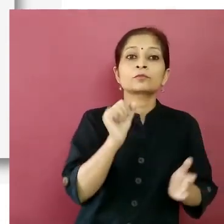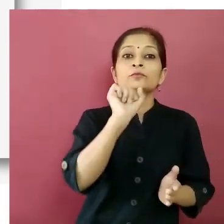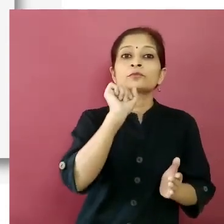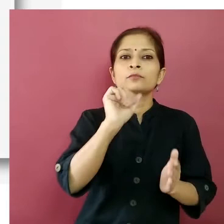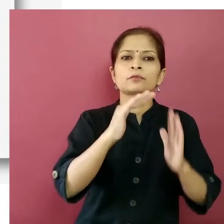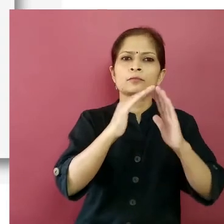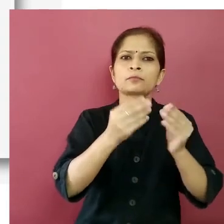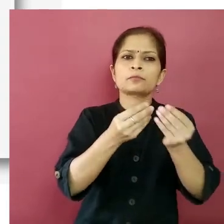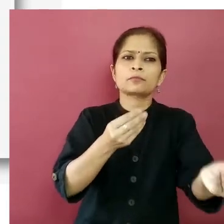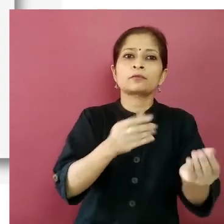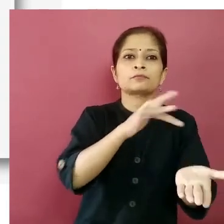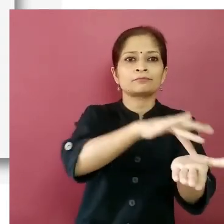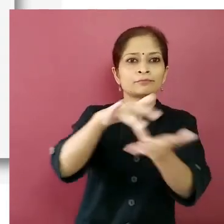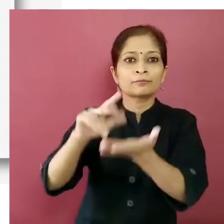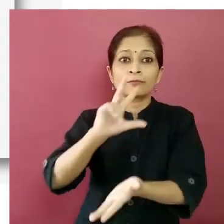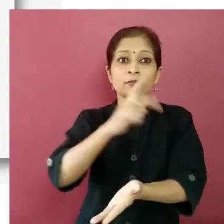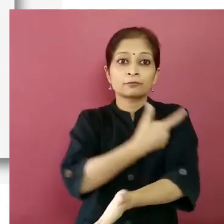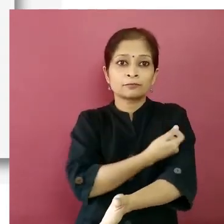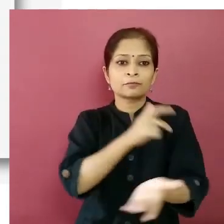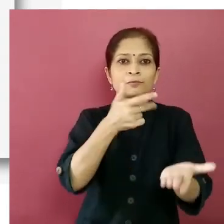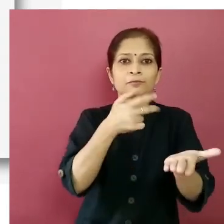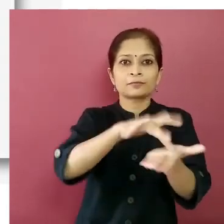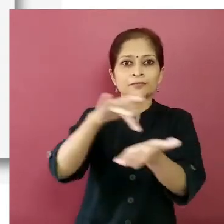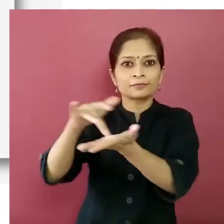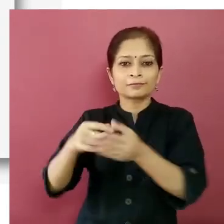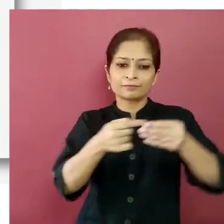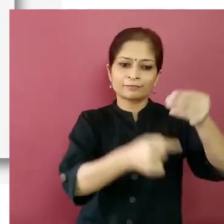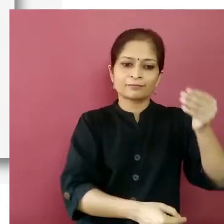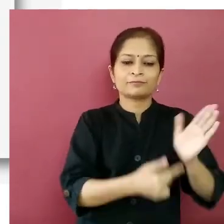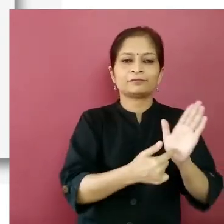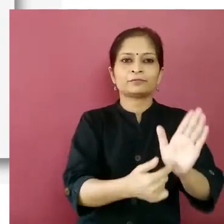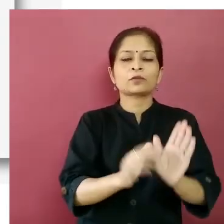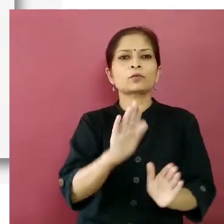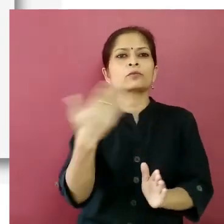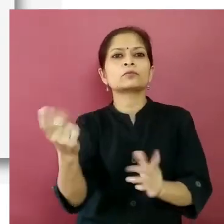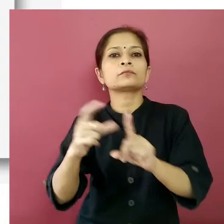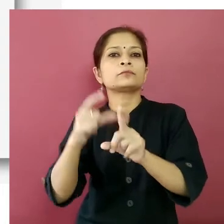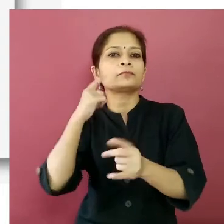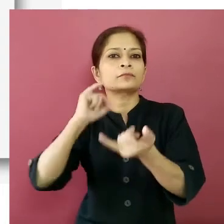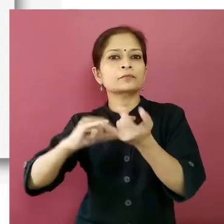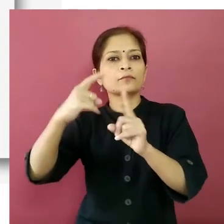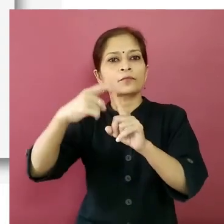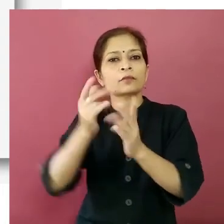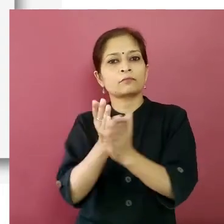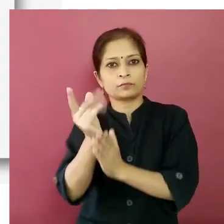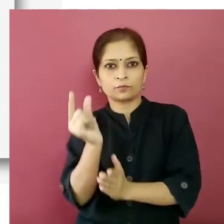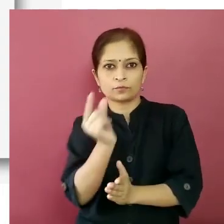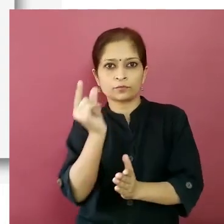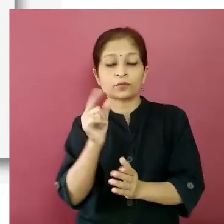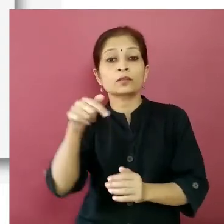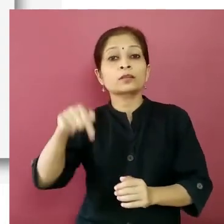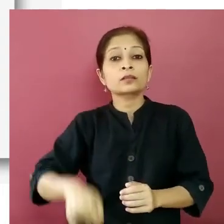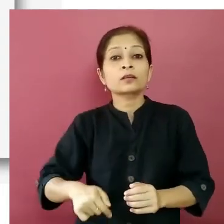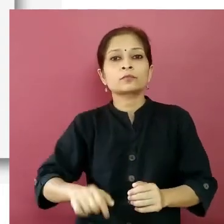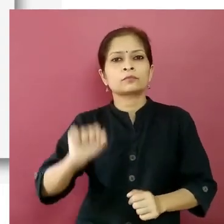alternatively you can also search vaccination centers by district here first select your state